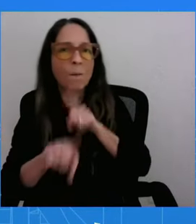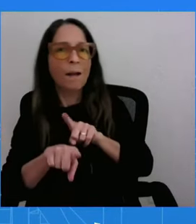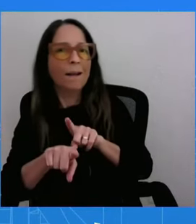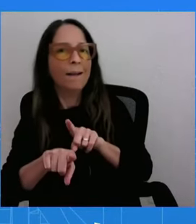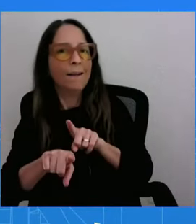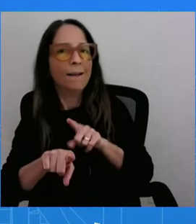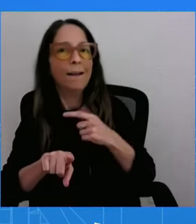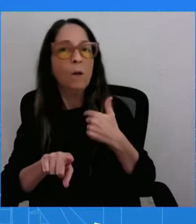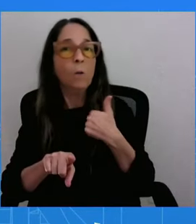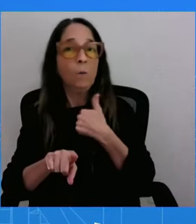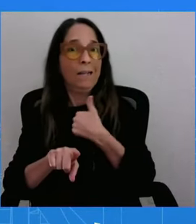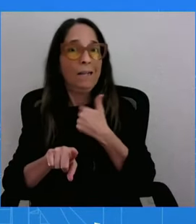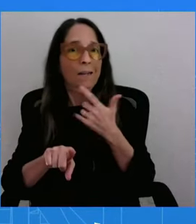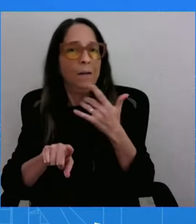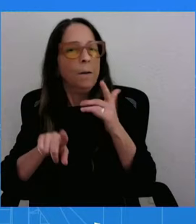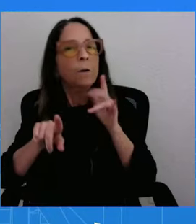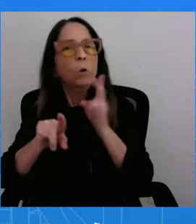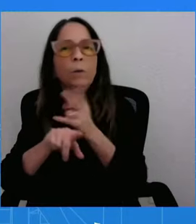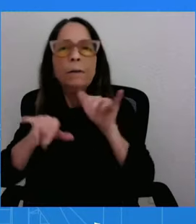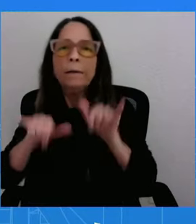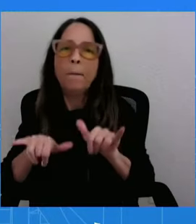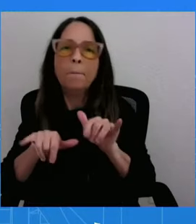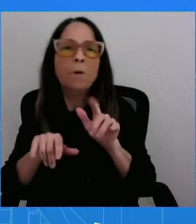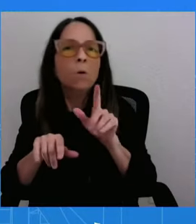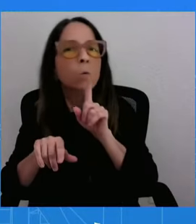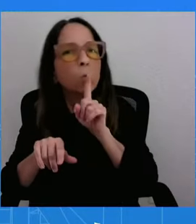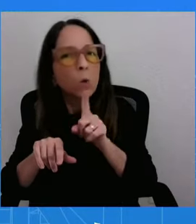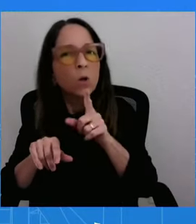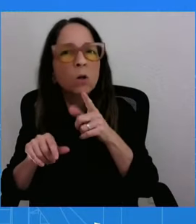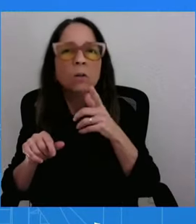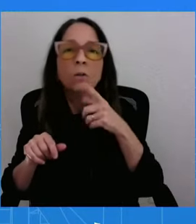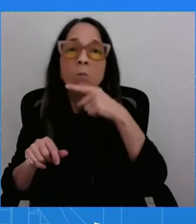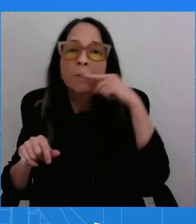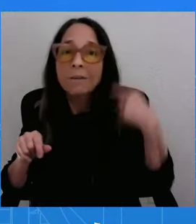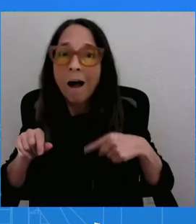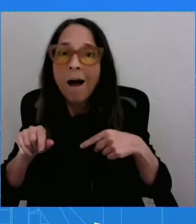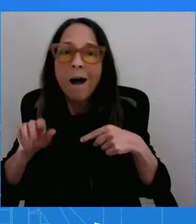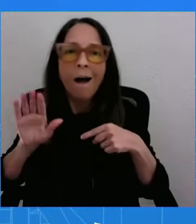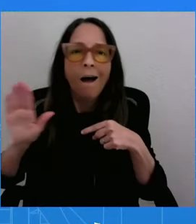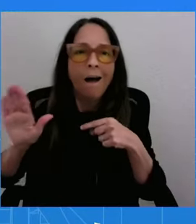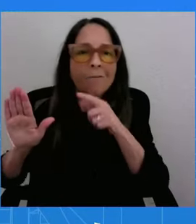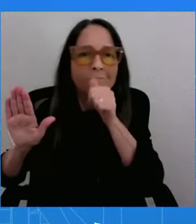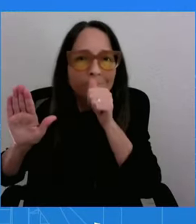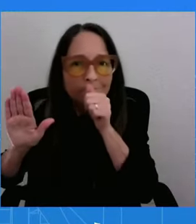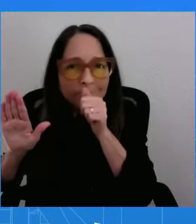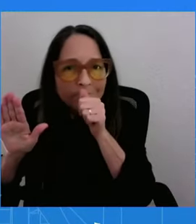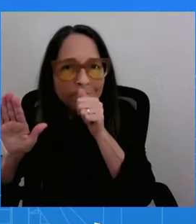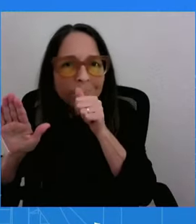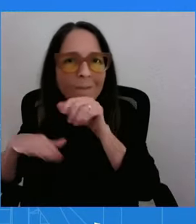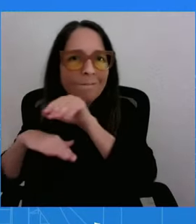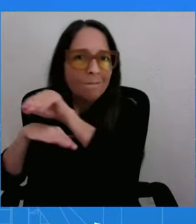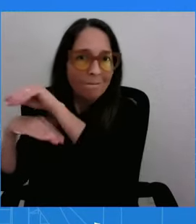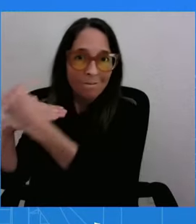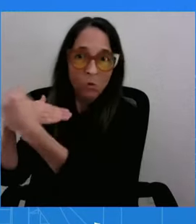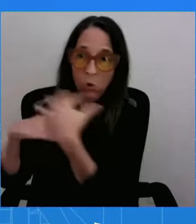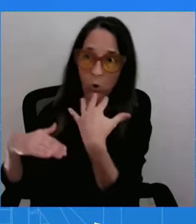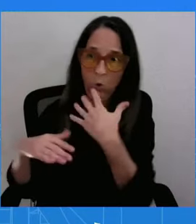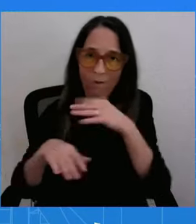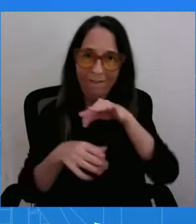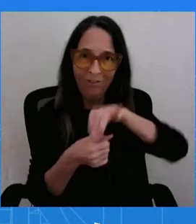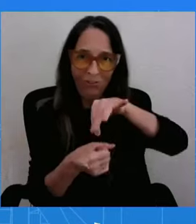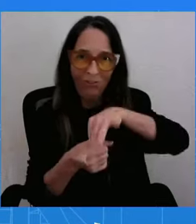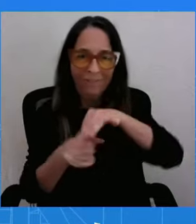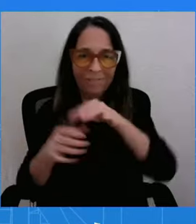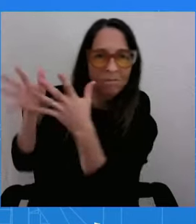Yes. And still early this year, in May, one of the senior Russian officials had said that the U.S. is trying to interfere